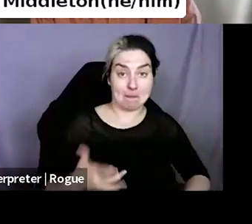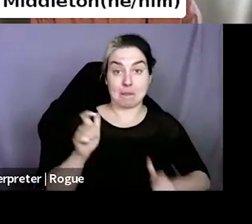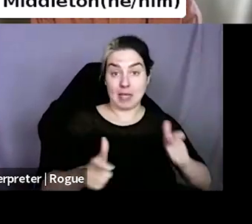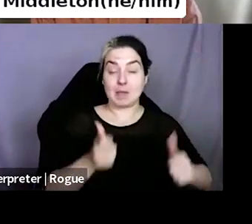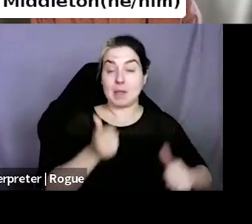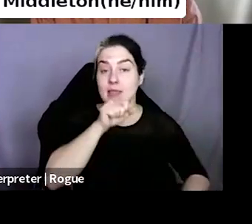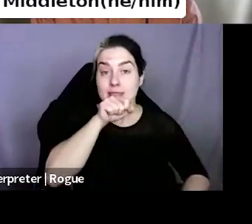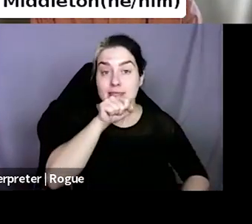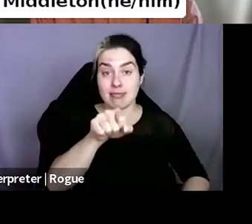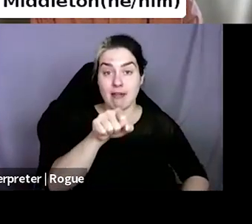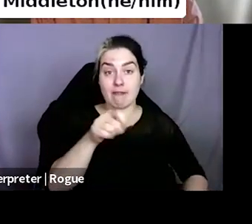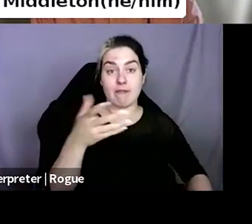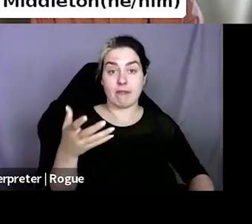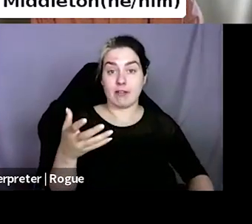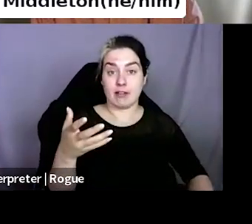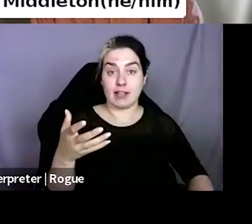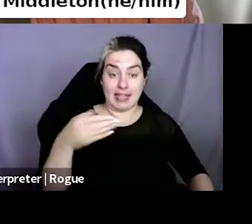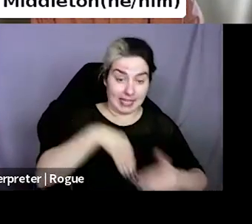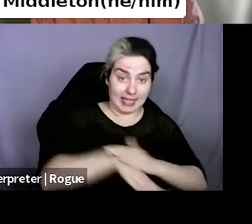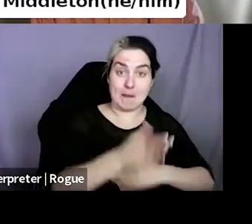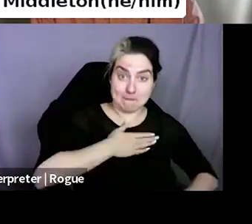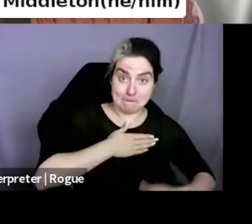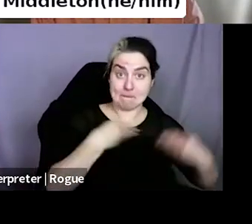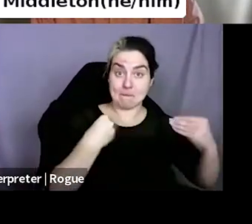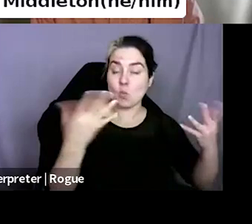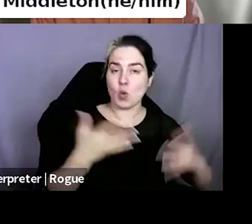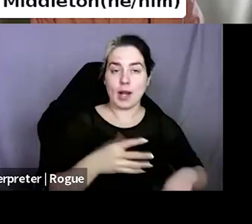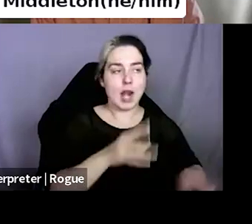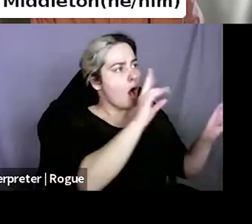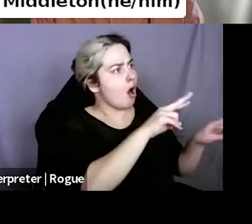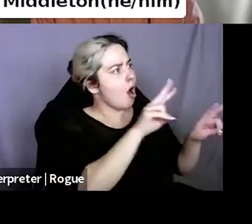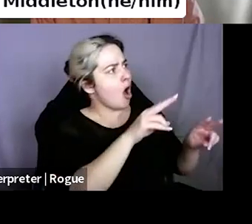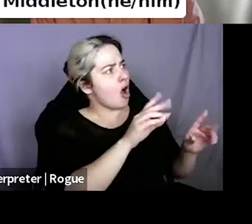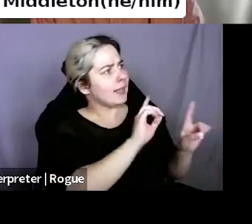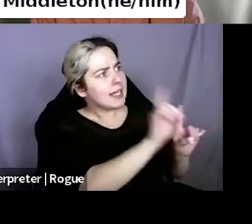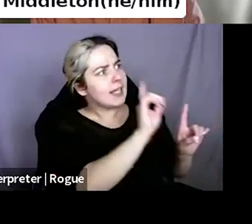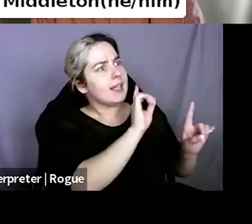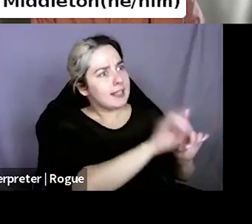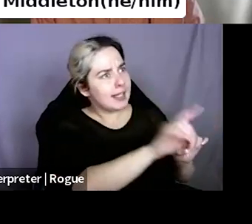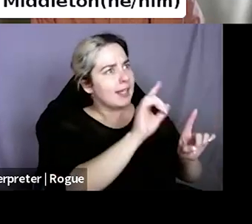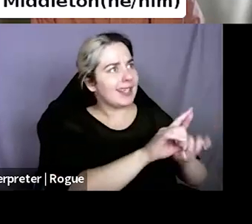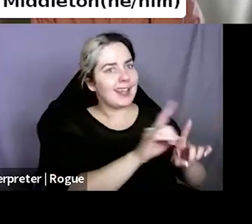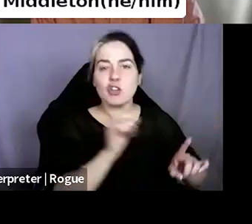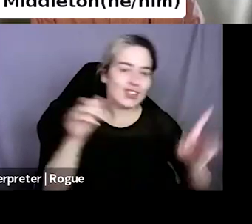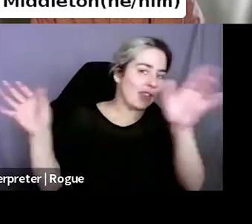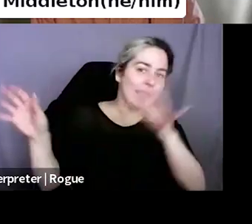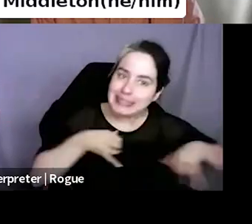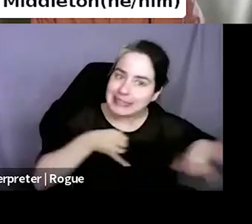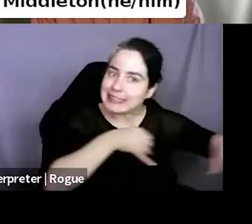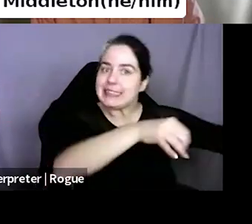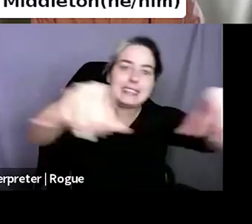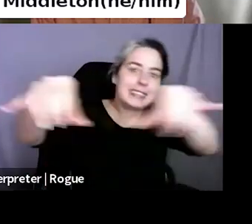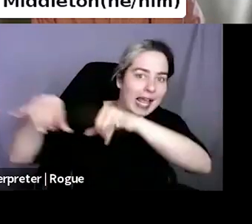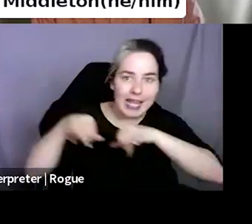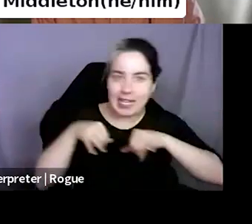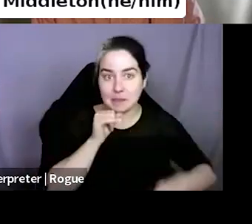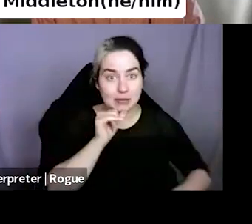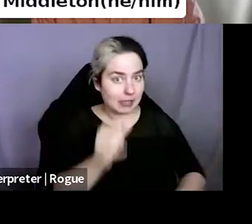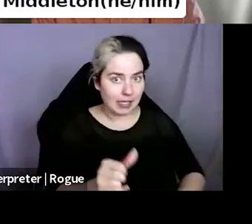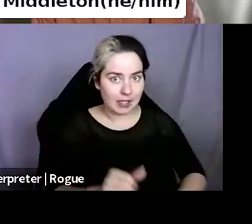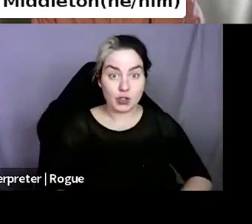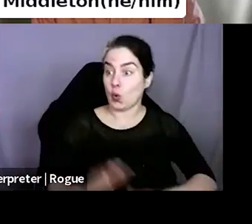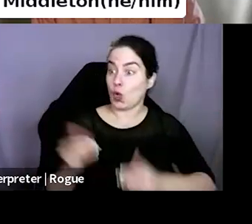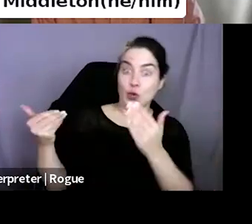wow, I see these books that I don't see other places. So, you know, we don't ever sell a hardcover new